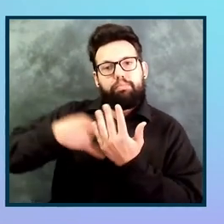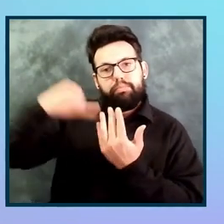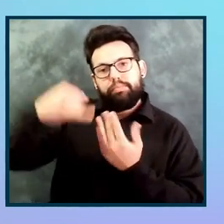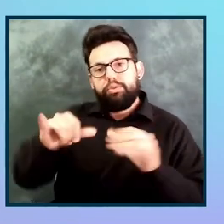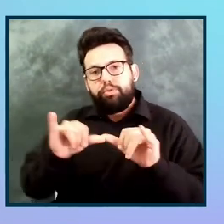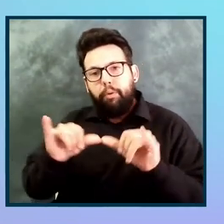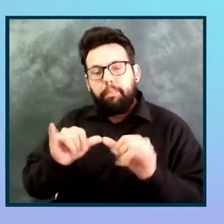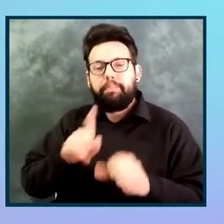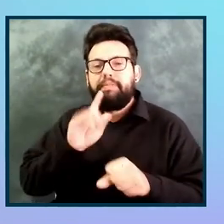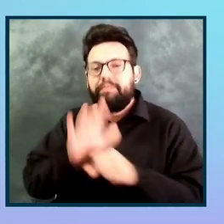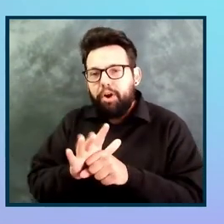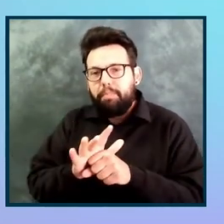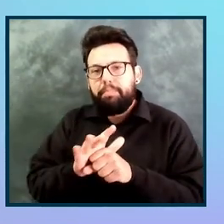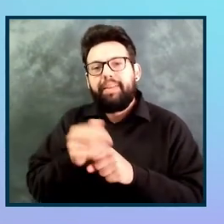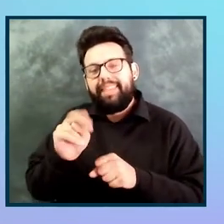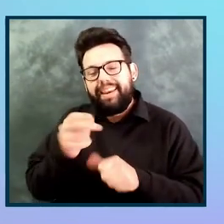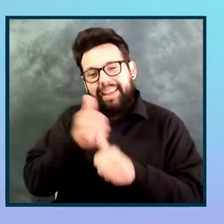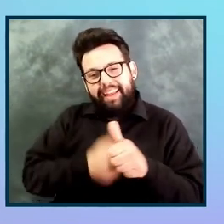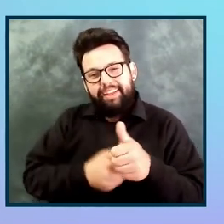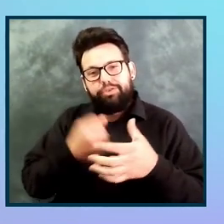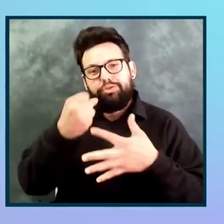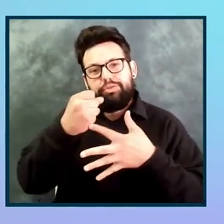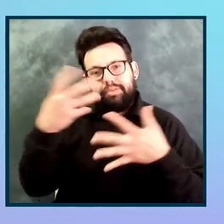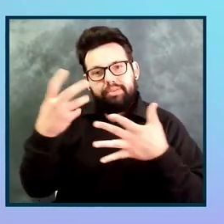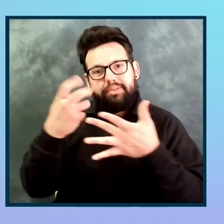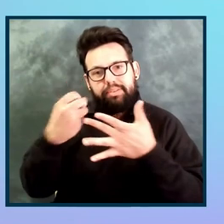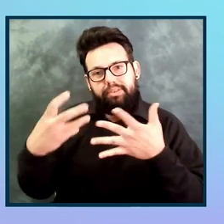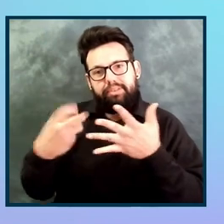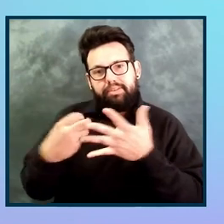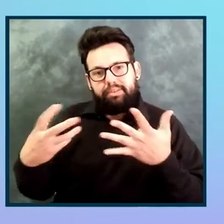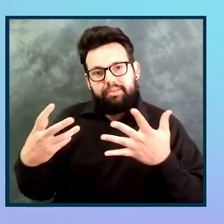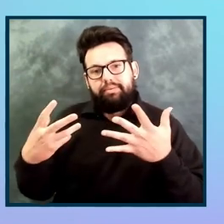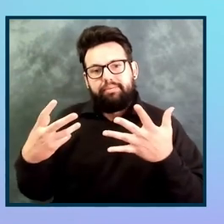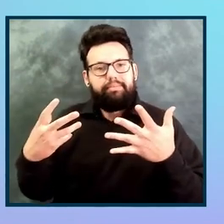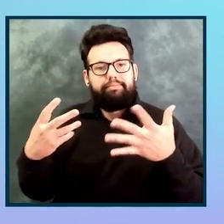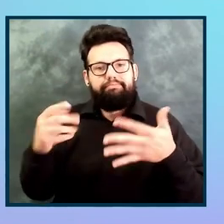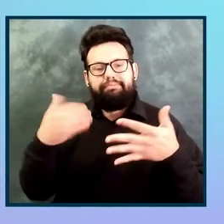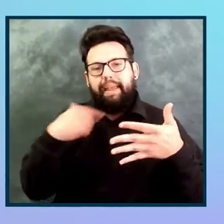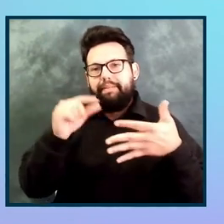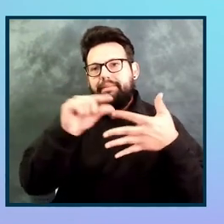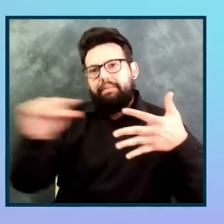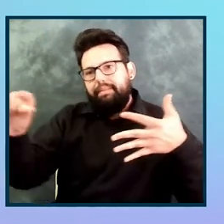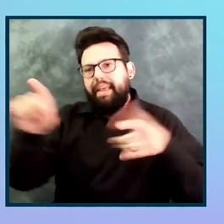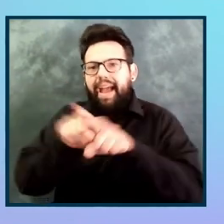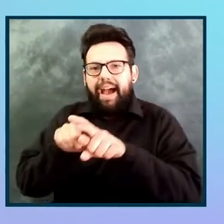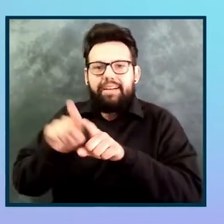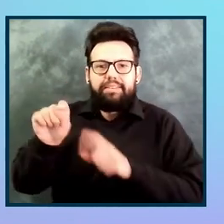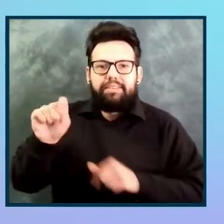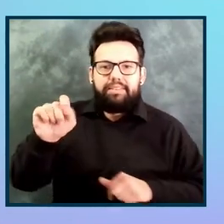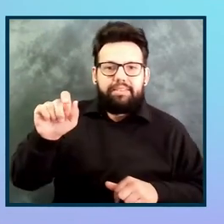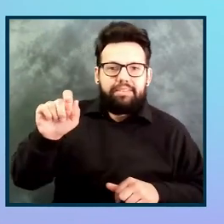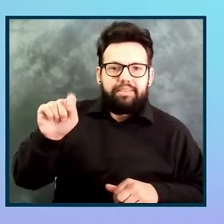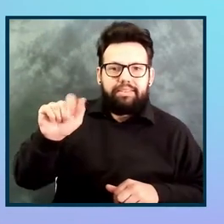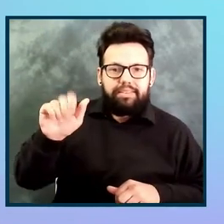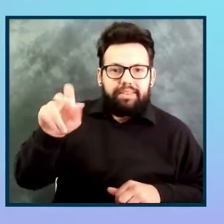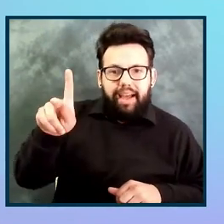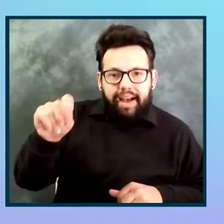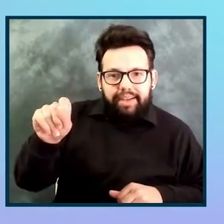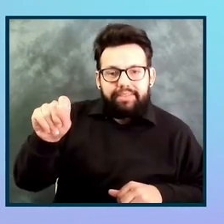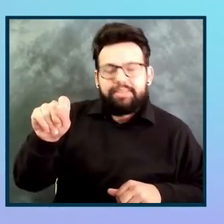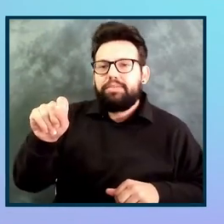representative components in there as separate either tasks, I think, at that point or subtasks.